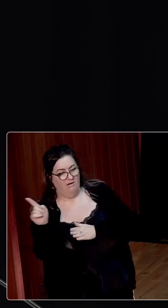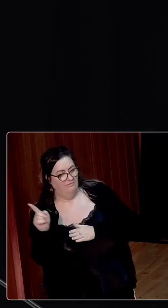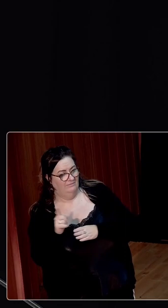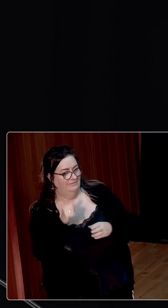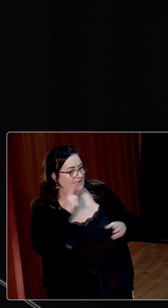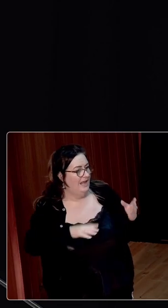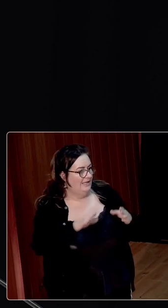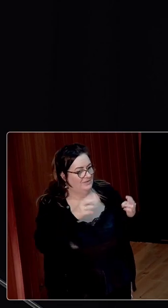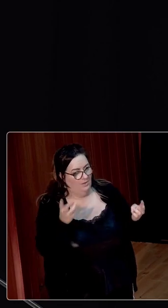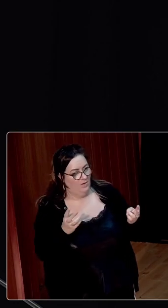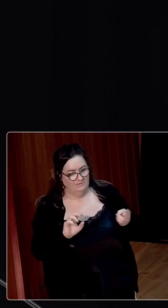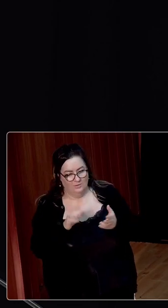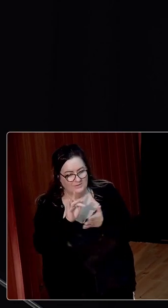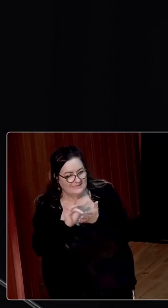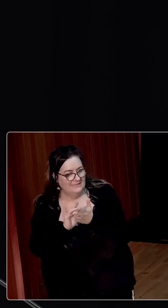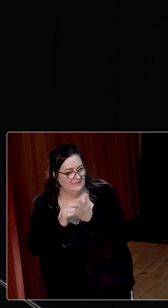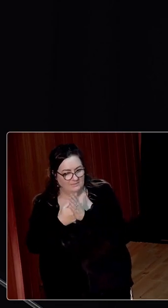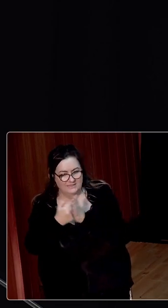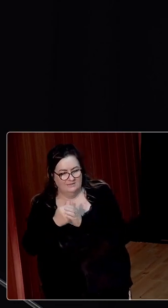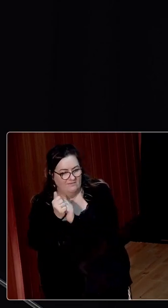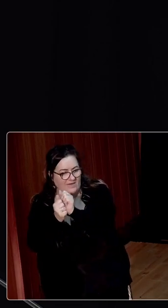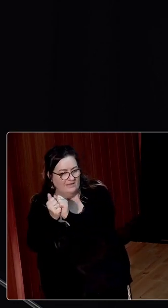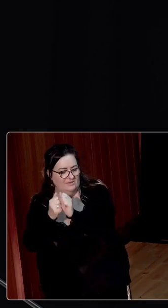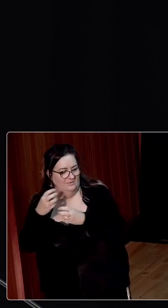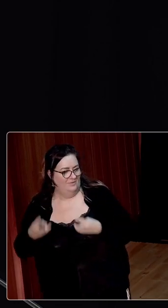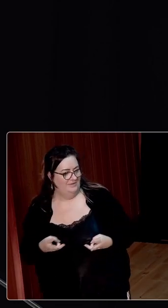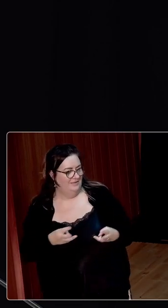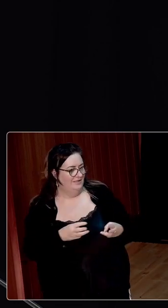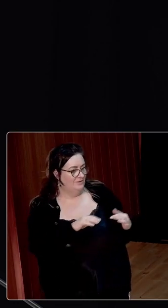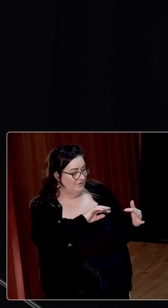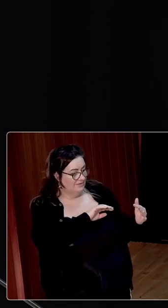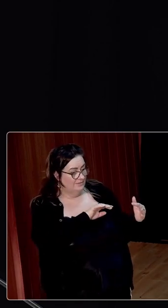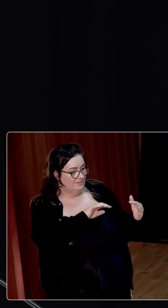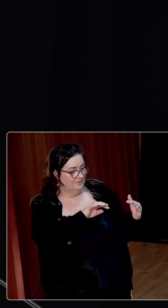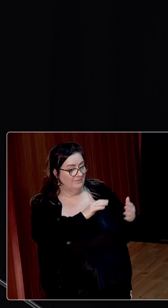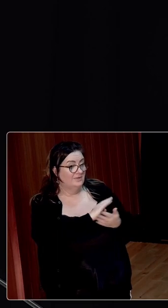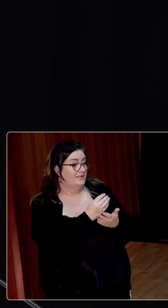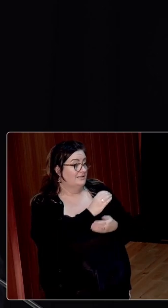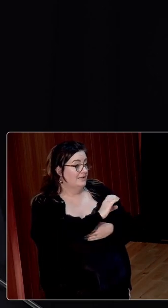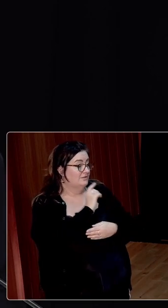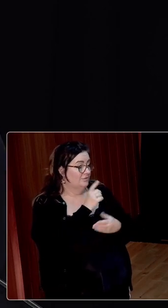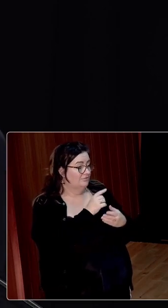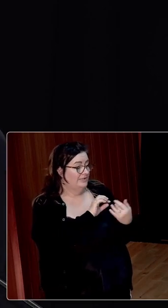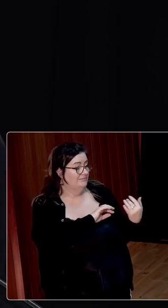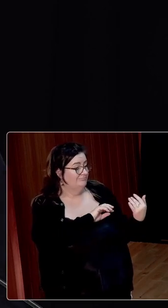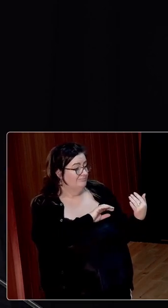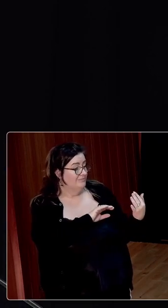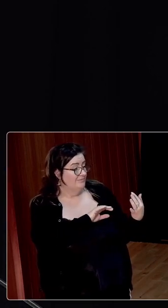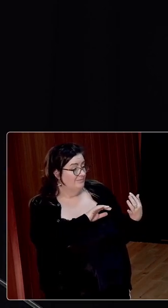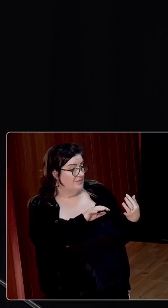provide labour for industrial development. This drift from the land had been something underway from the 19th century, but its momentum had